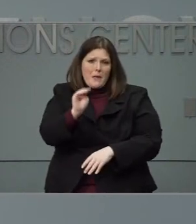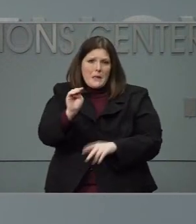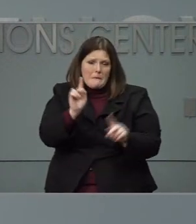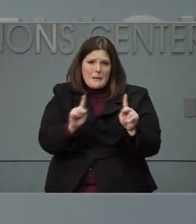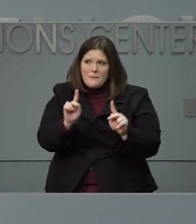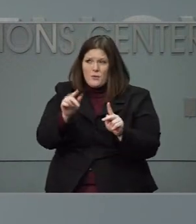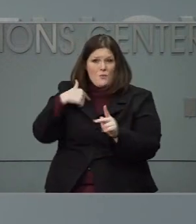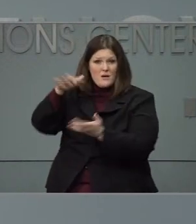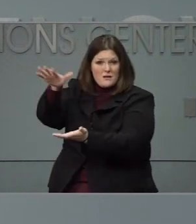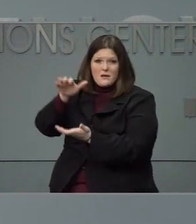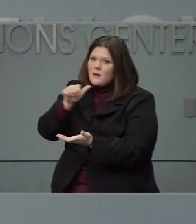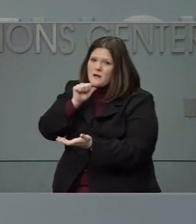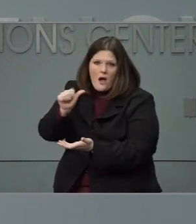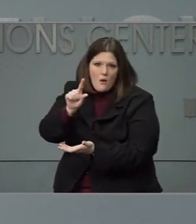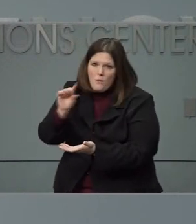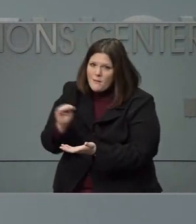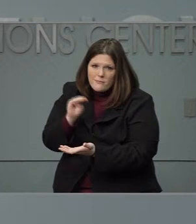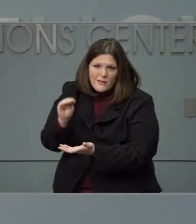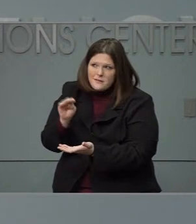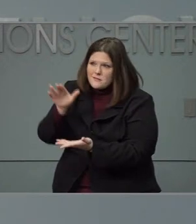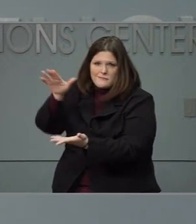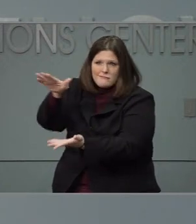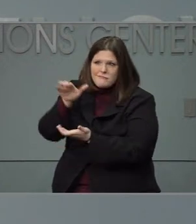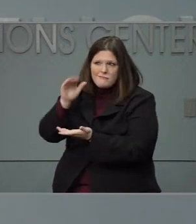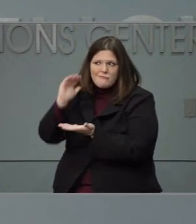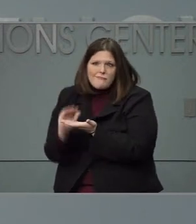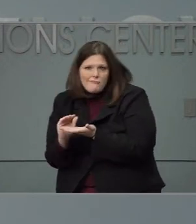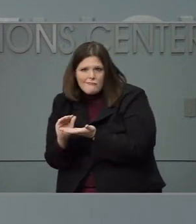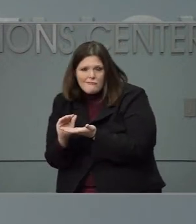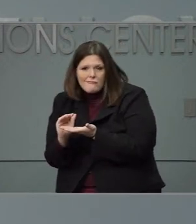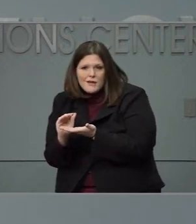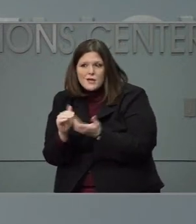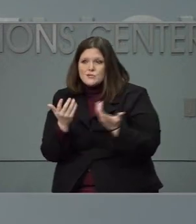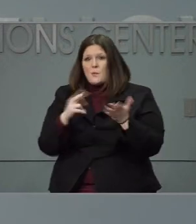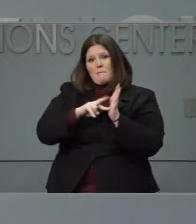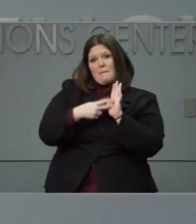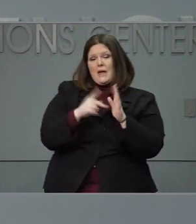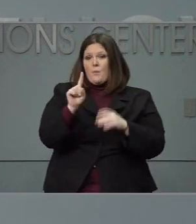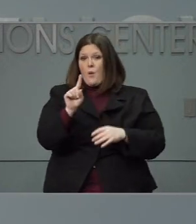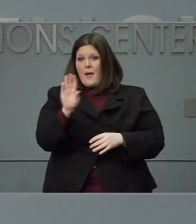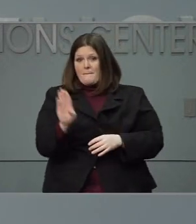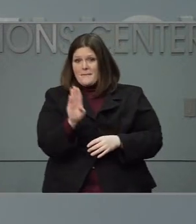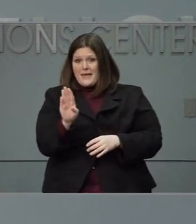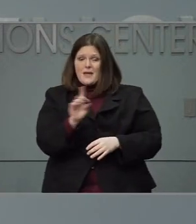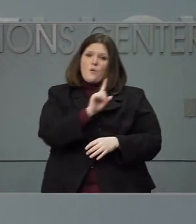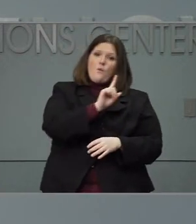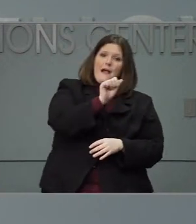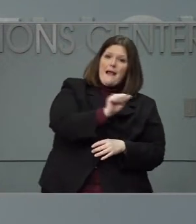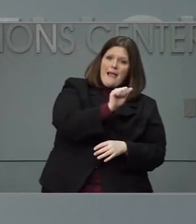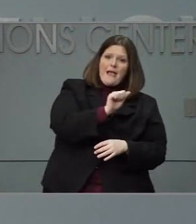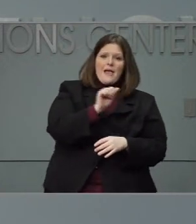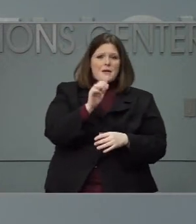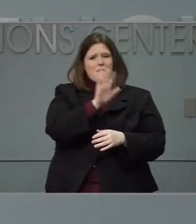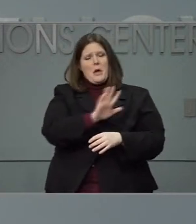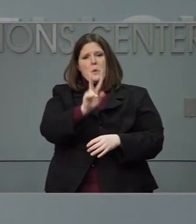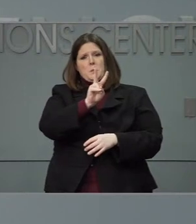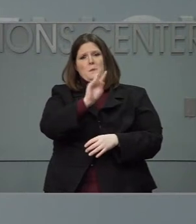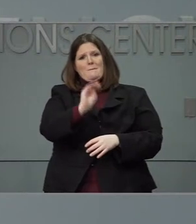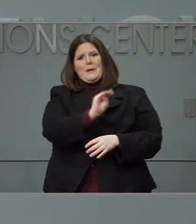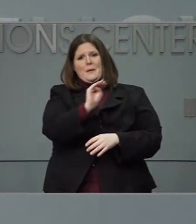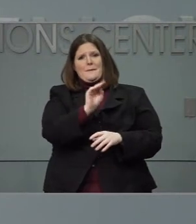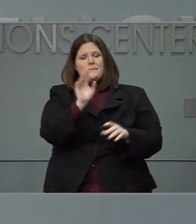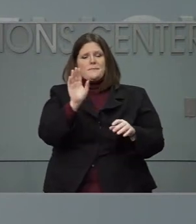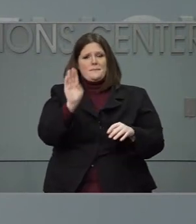number of doses we have here. It could be up to 2 million people who are in that first first group of one B.